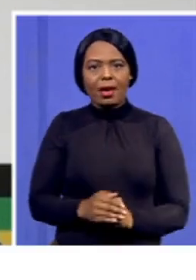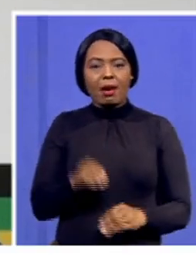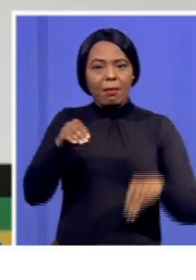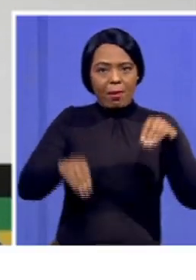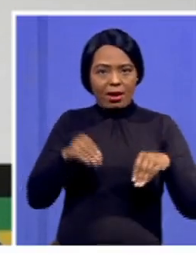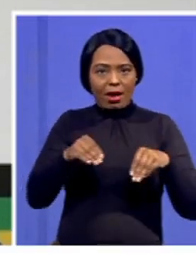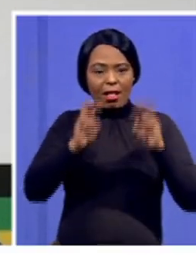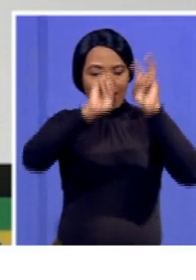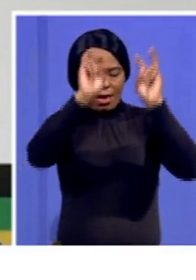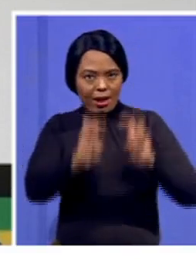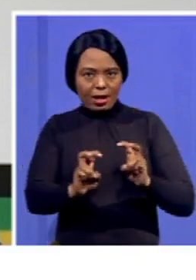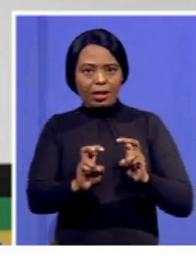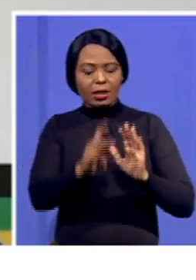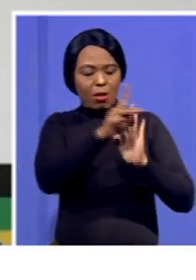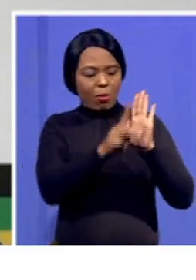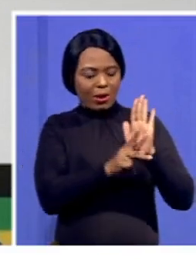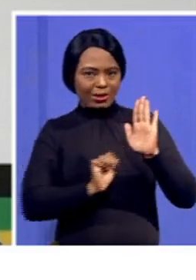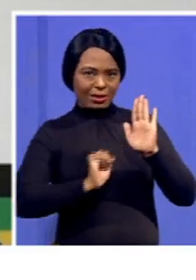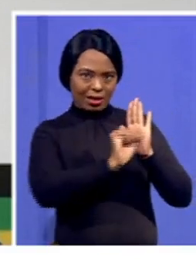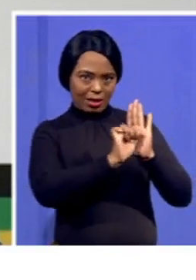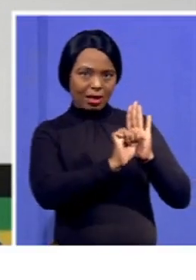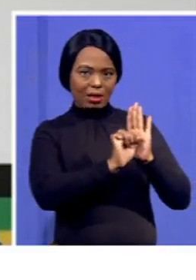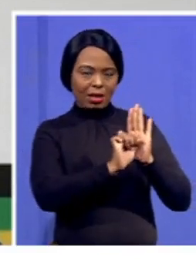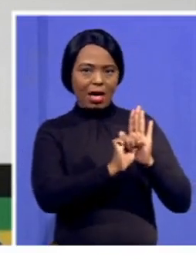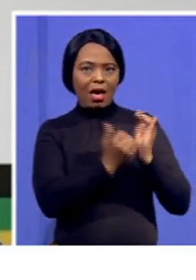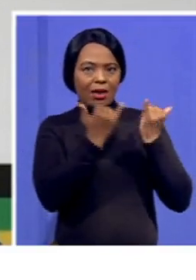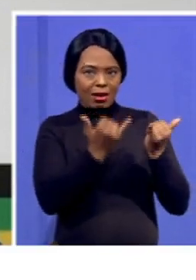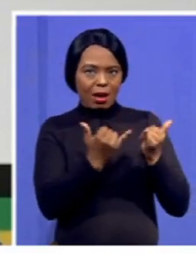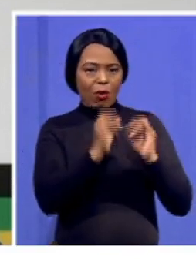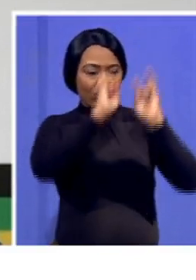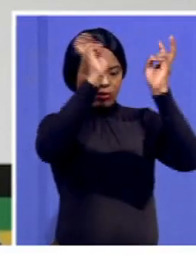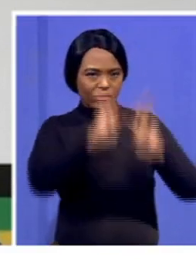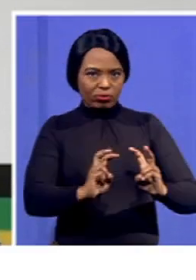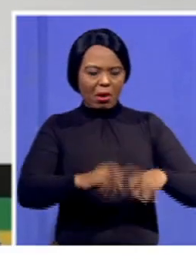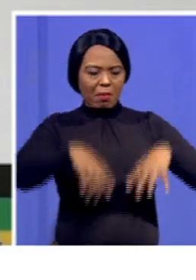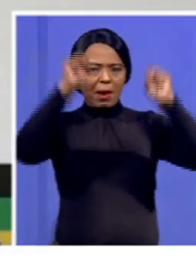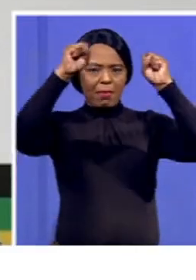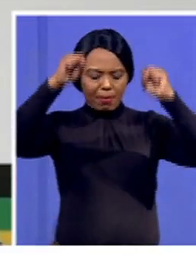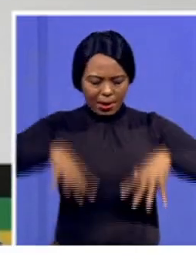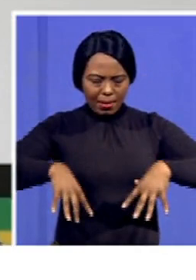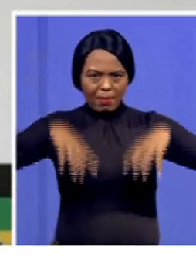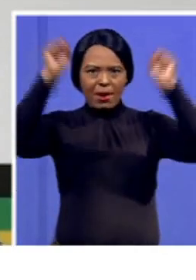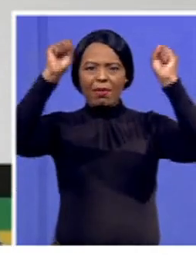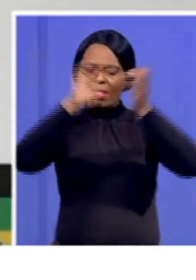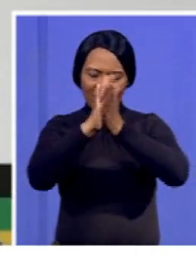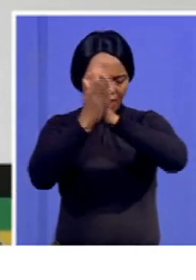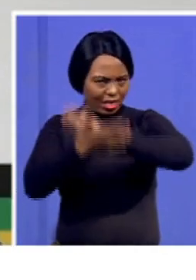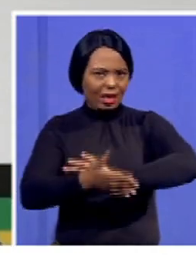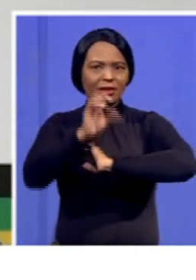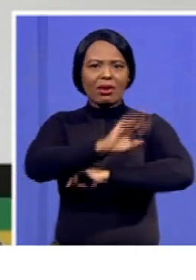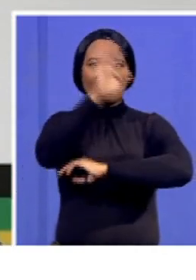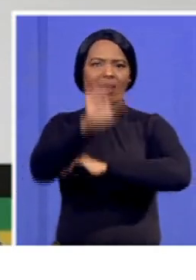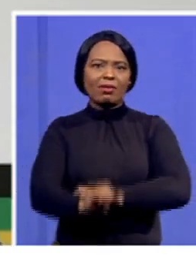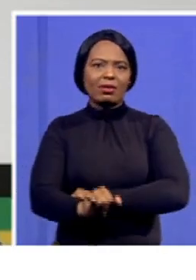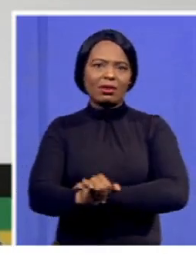resources, energy policies, we are saying load shedding is crippling South Africa. That's an acknowledgement. And we have to restore energy